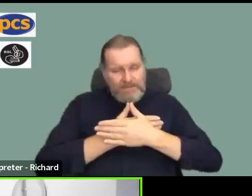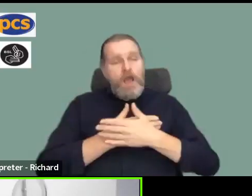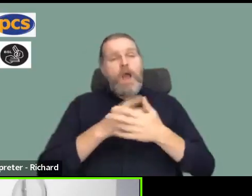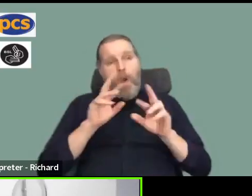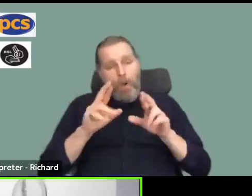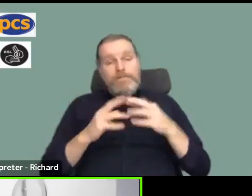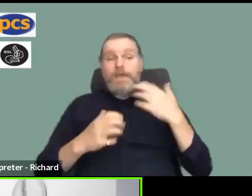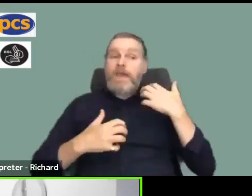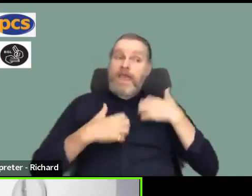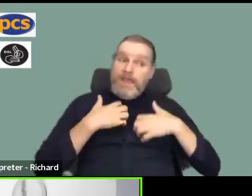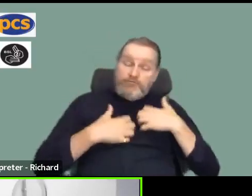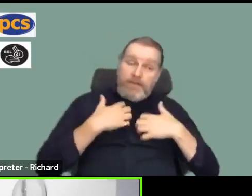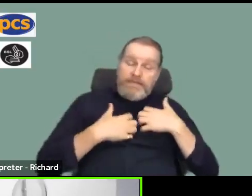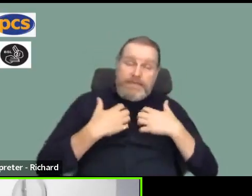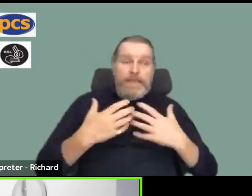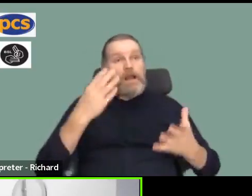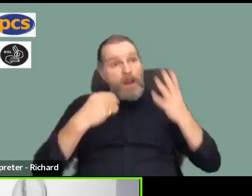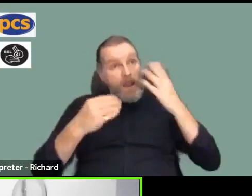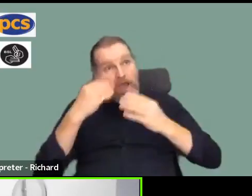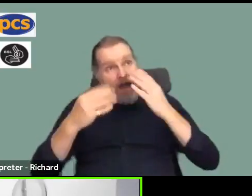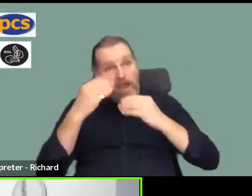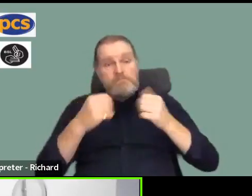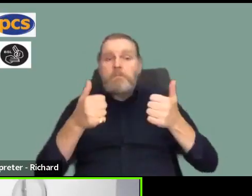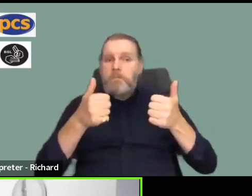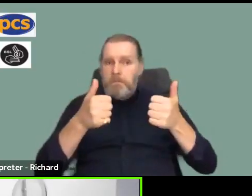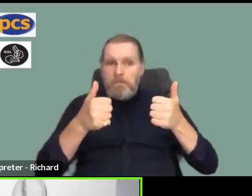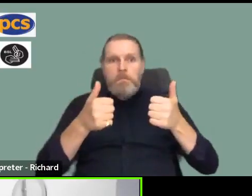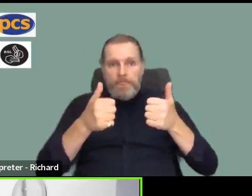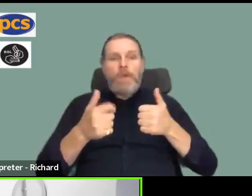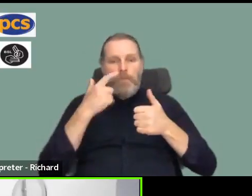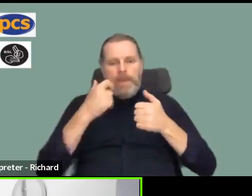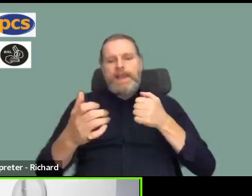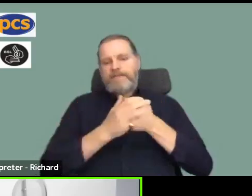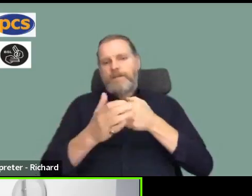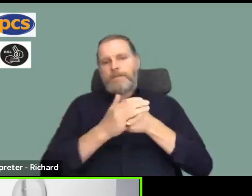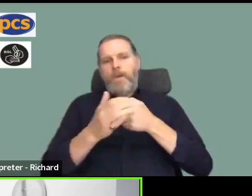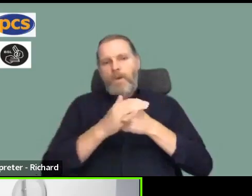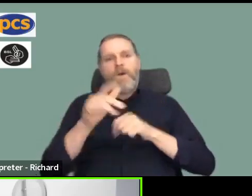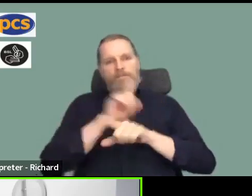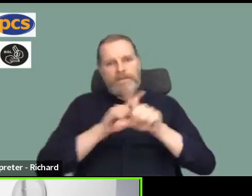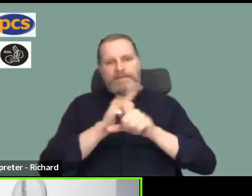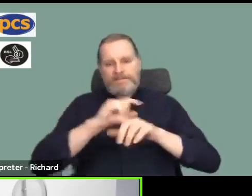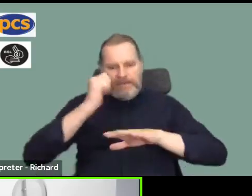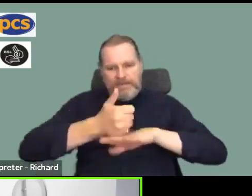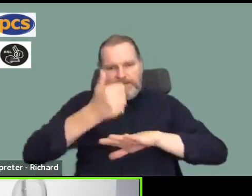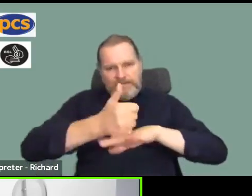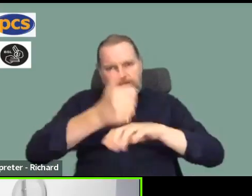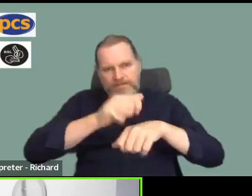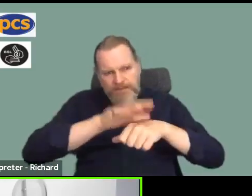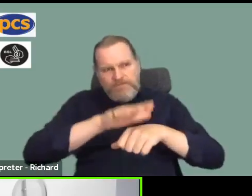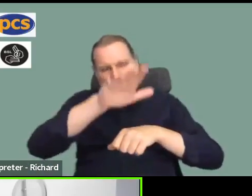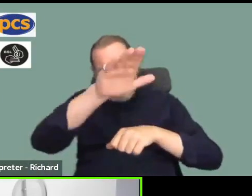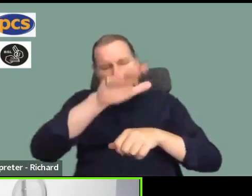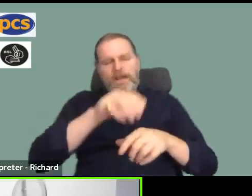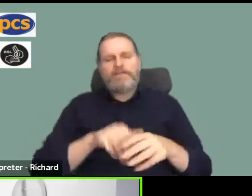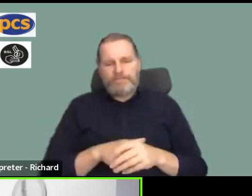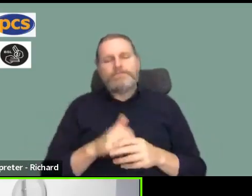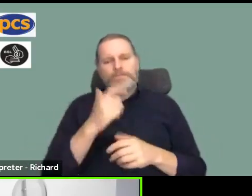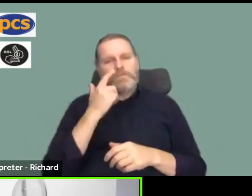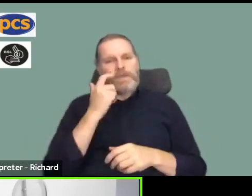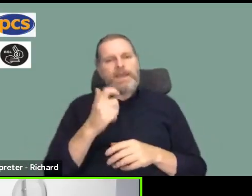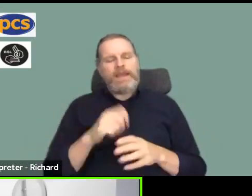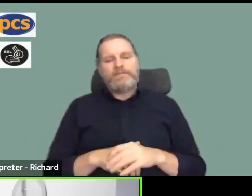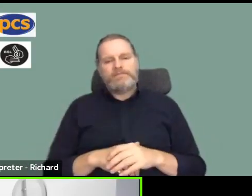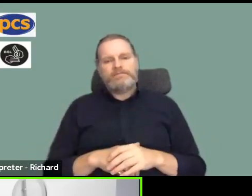if you found it useful and we can do more of this sort of thing as time goes on throughout the weeks